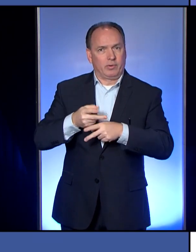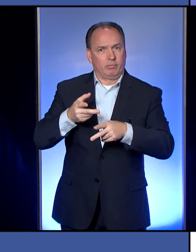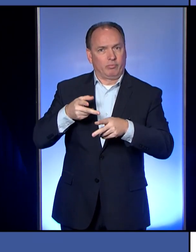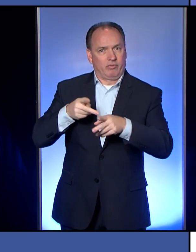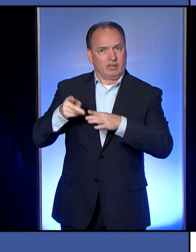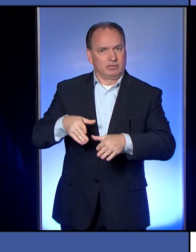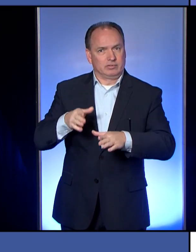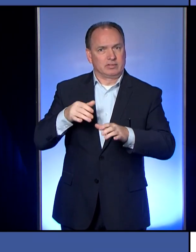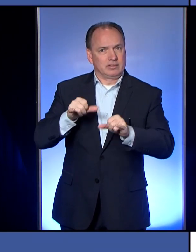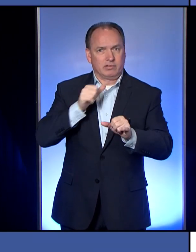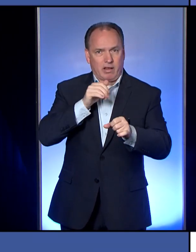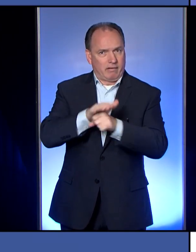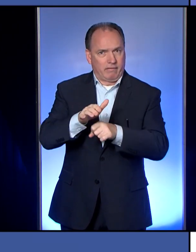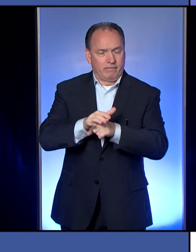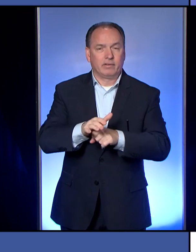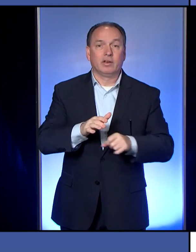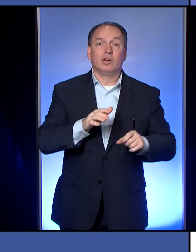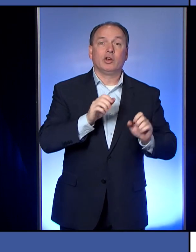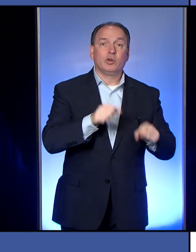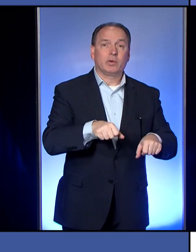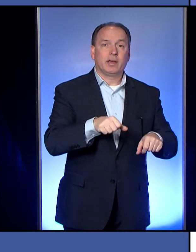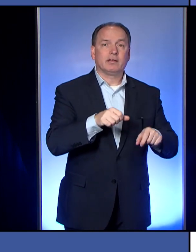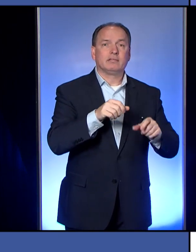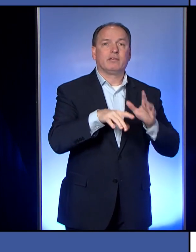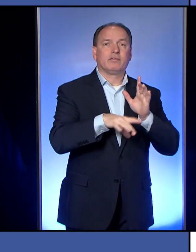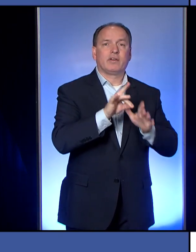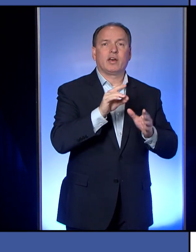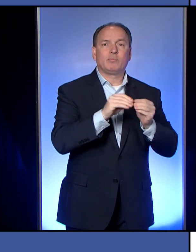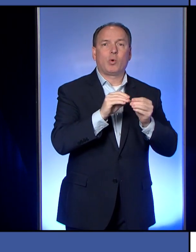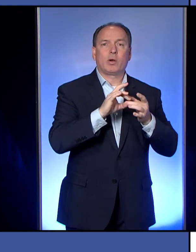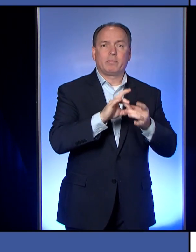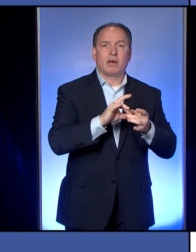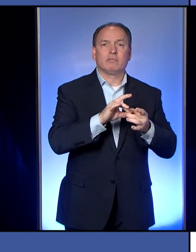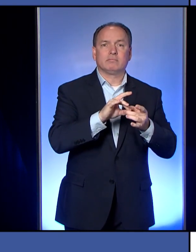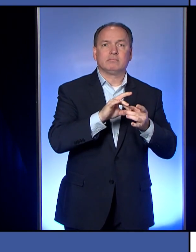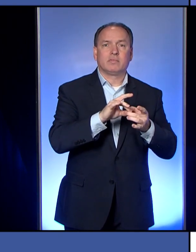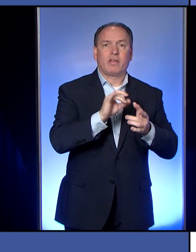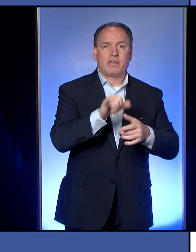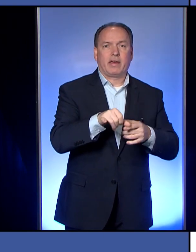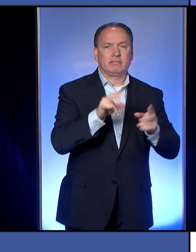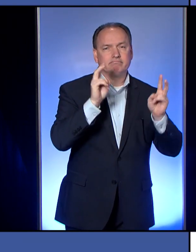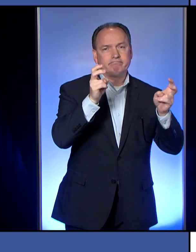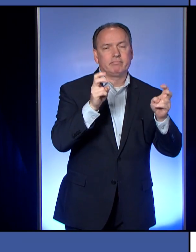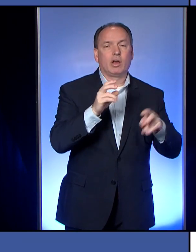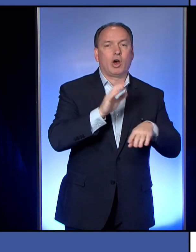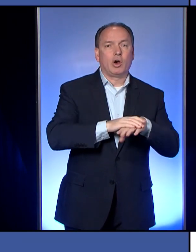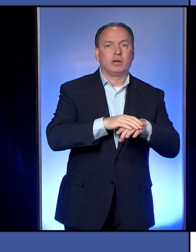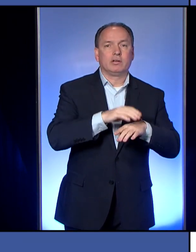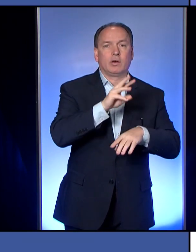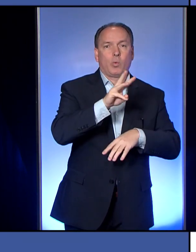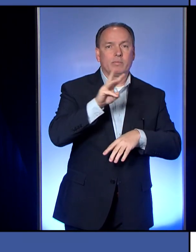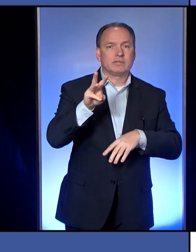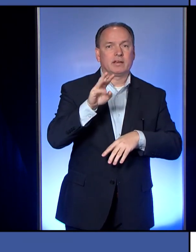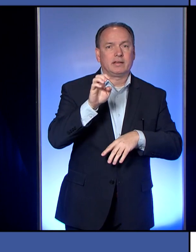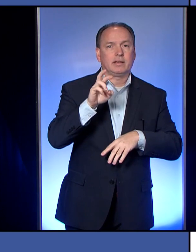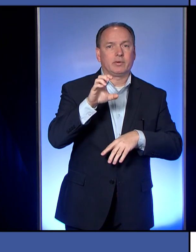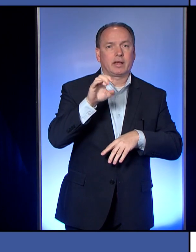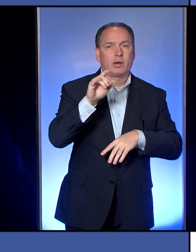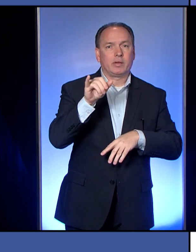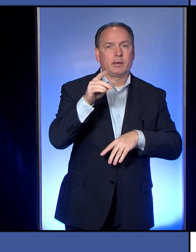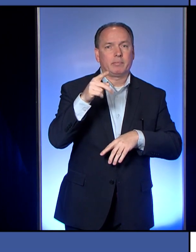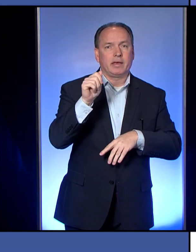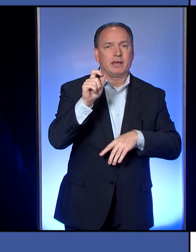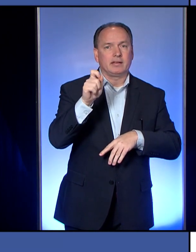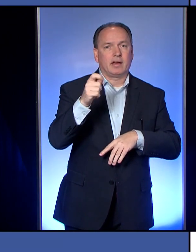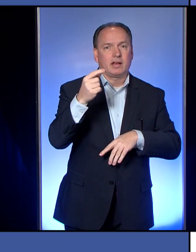those masks. You can find more about masks both on our web page eriecountypa.gov and certainly on the Pennsylvania